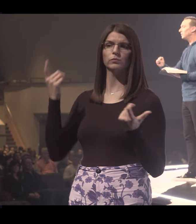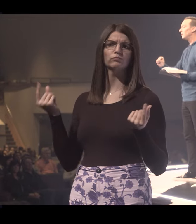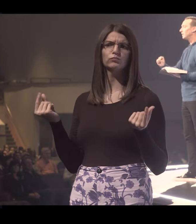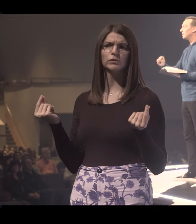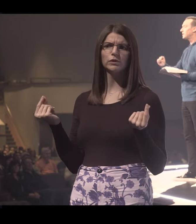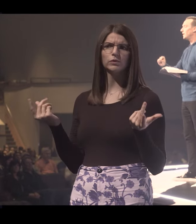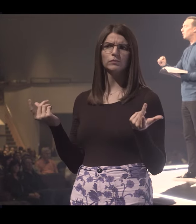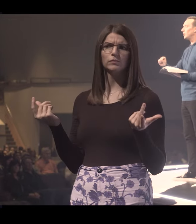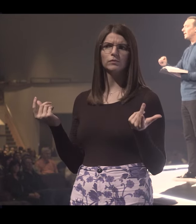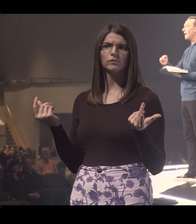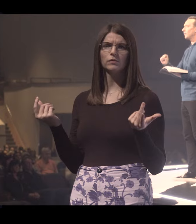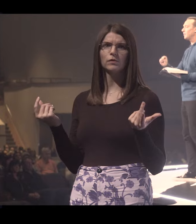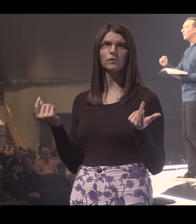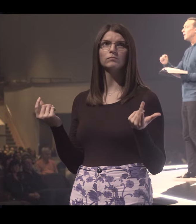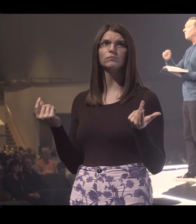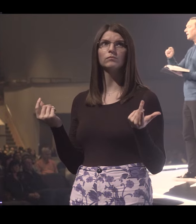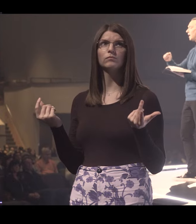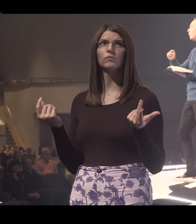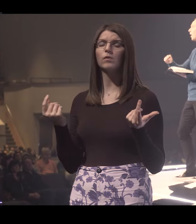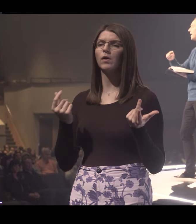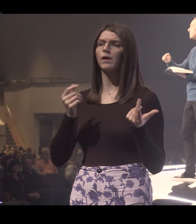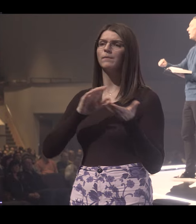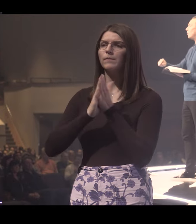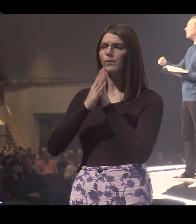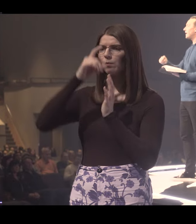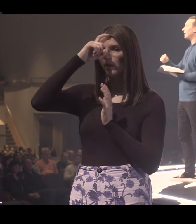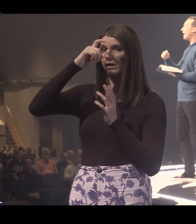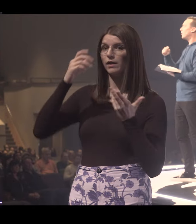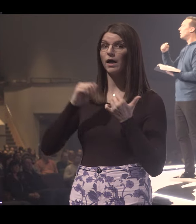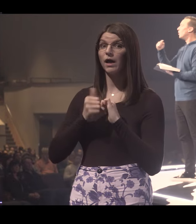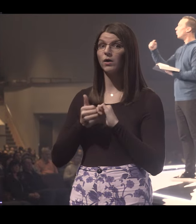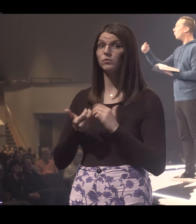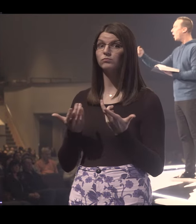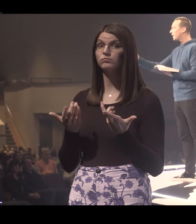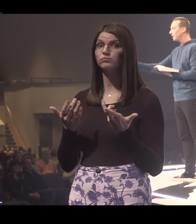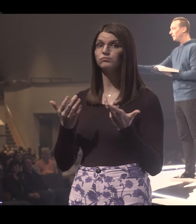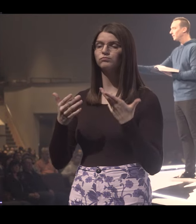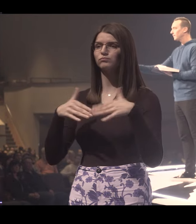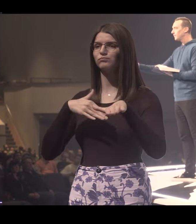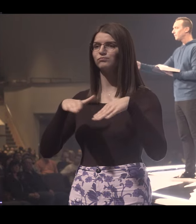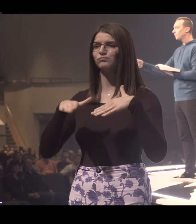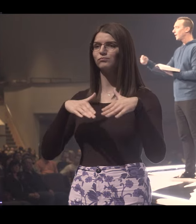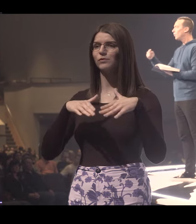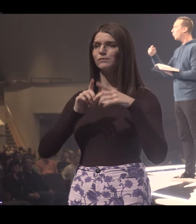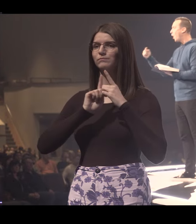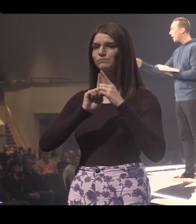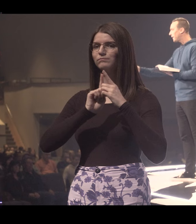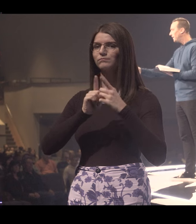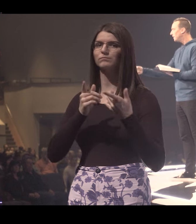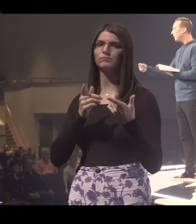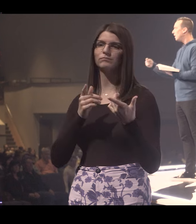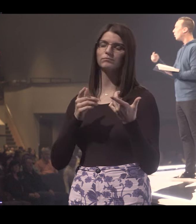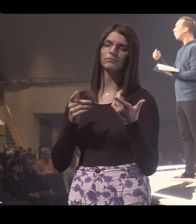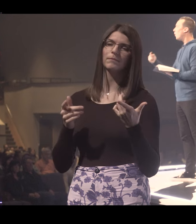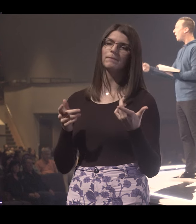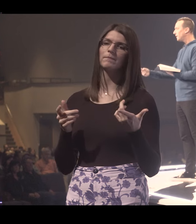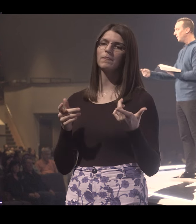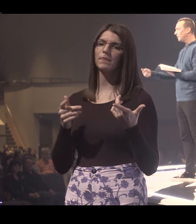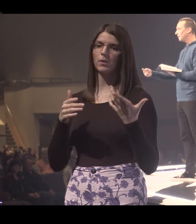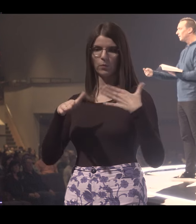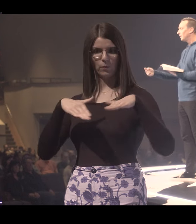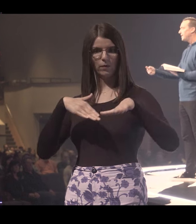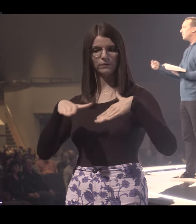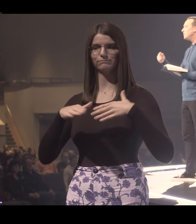What do we have to do? Say the bold out loud with me. Become wise by what? Say it out loud. Walking. Walking.